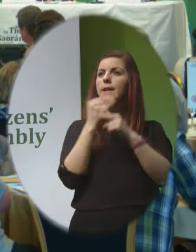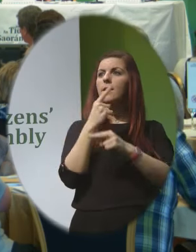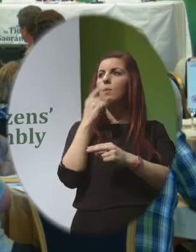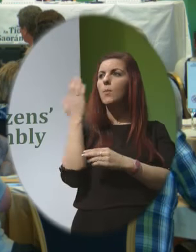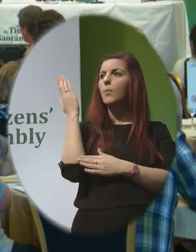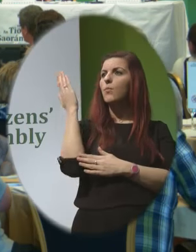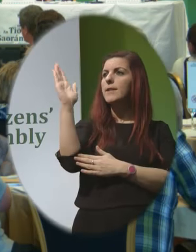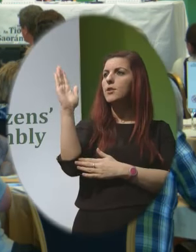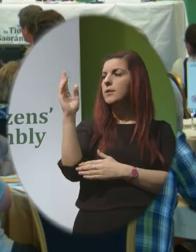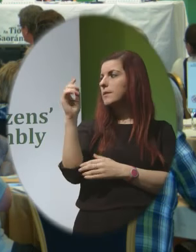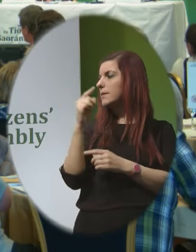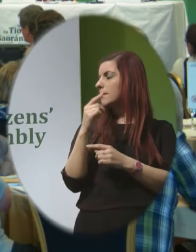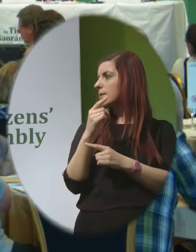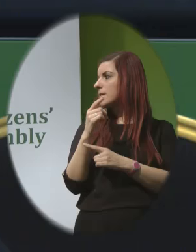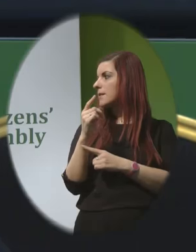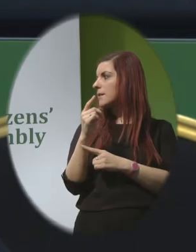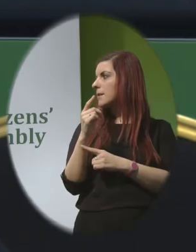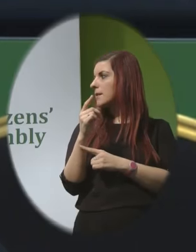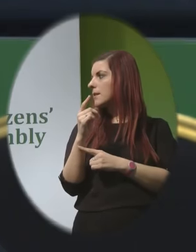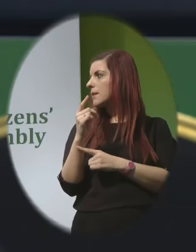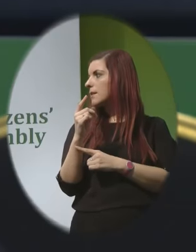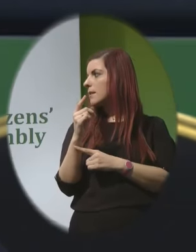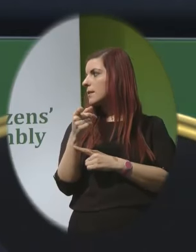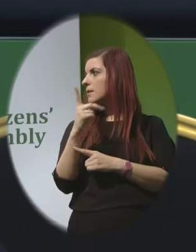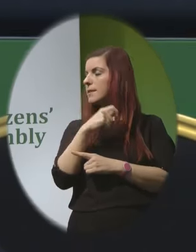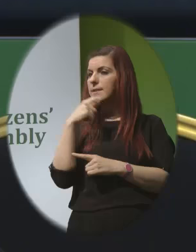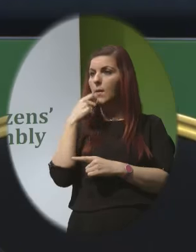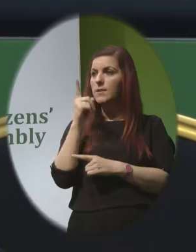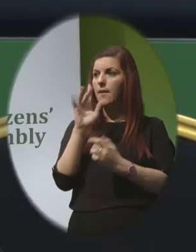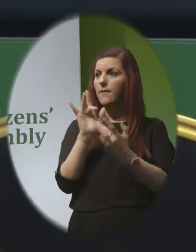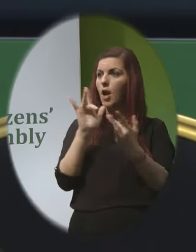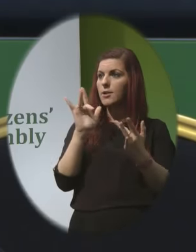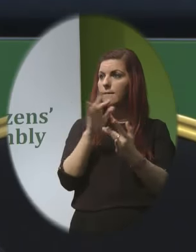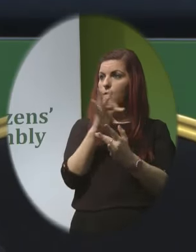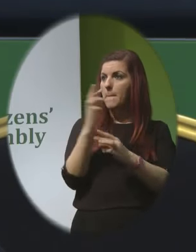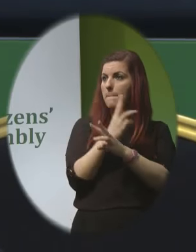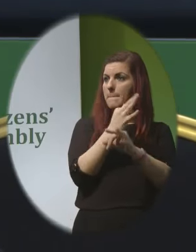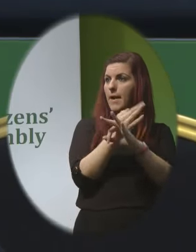it's something that you guys have raised which is understandable We've had contacts from parents of children with Down syndrome